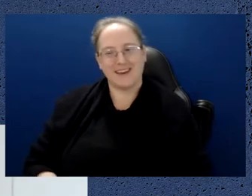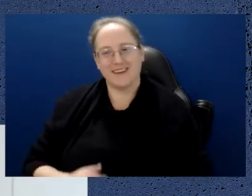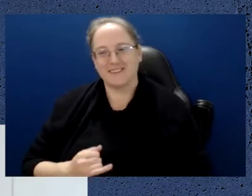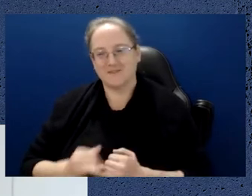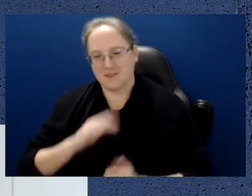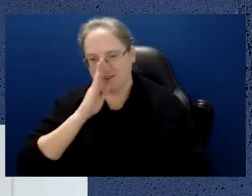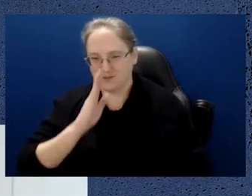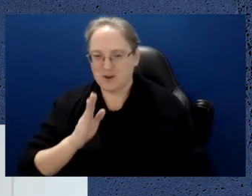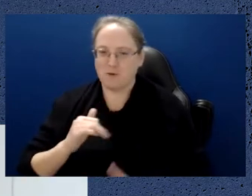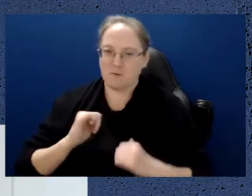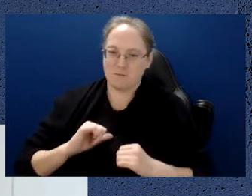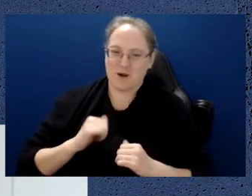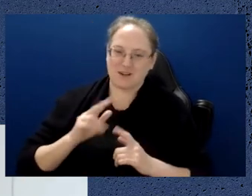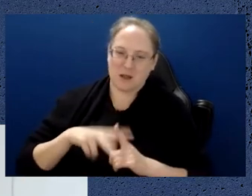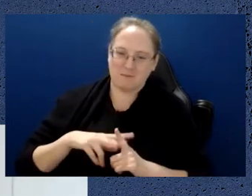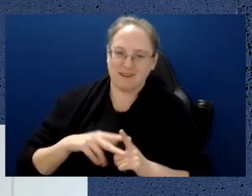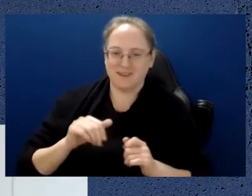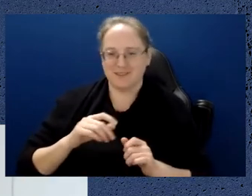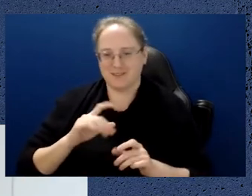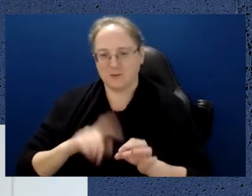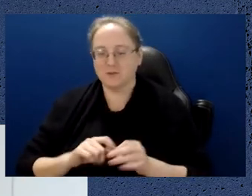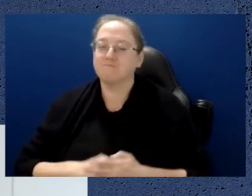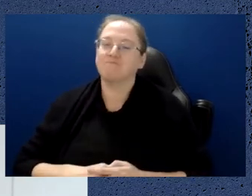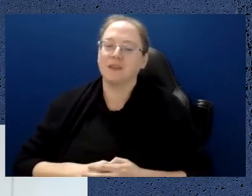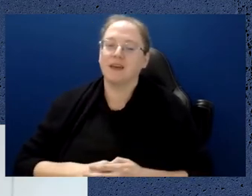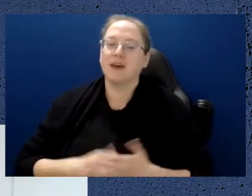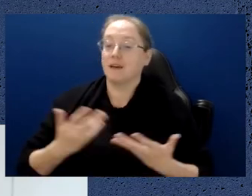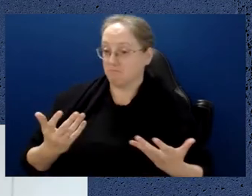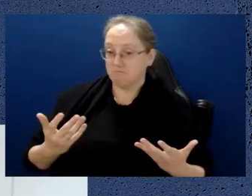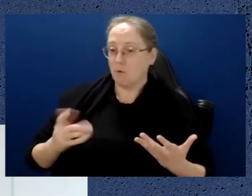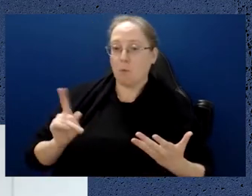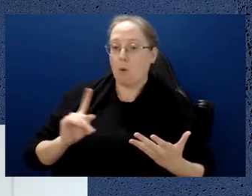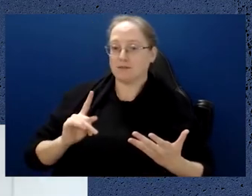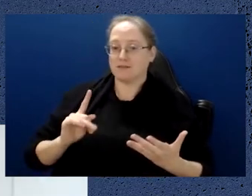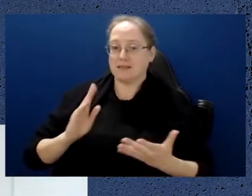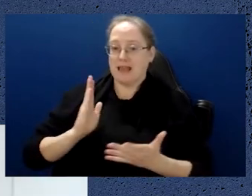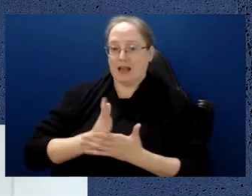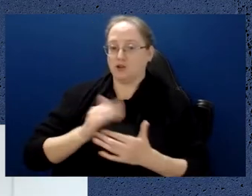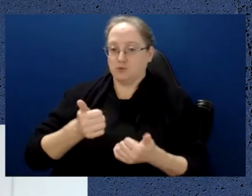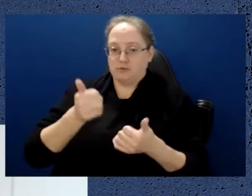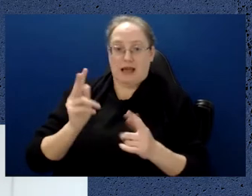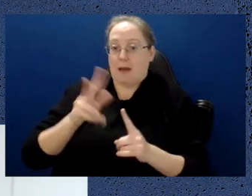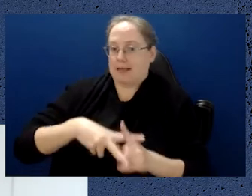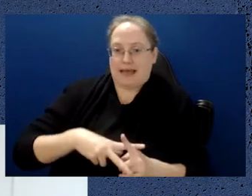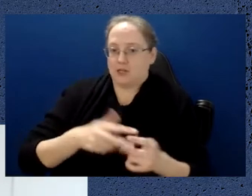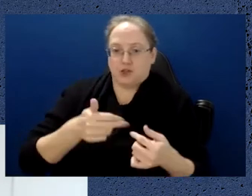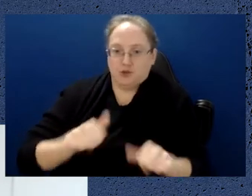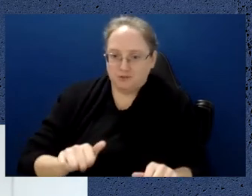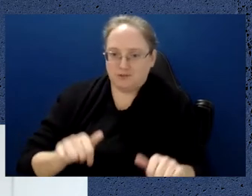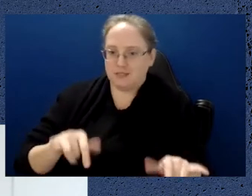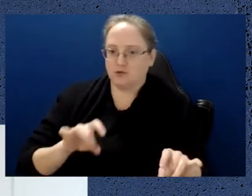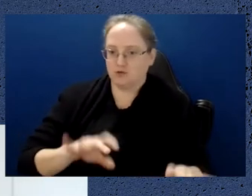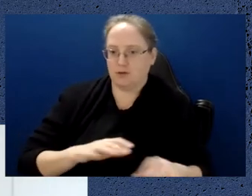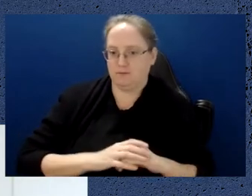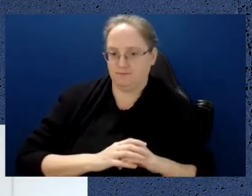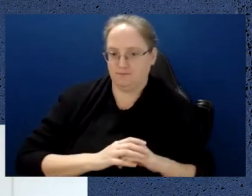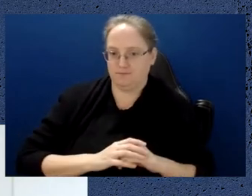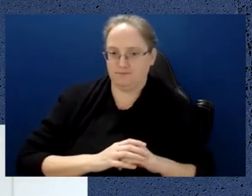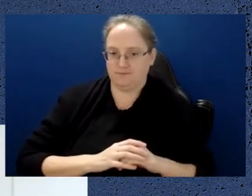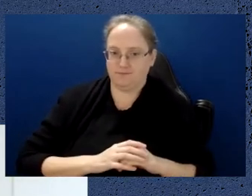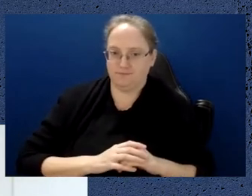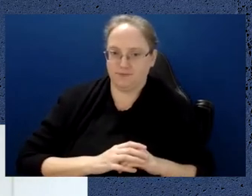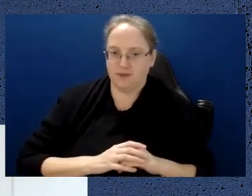Is there any practical use of quantum computing in Australia? I'm guessing given the investment in the research that